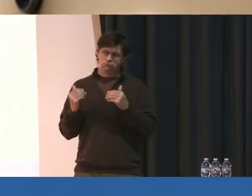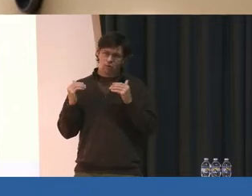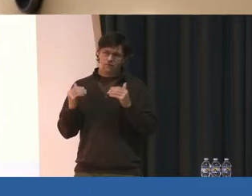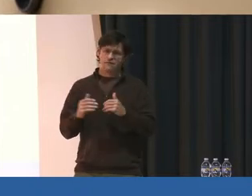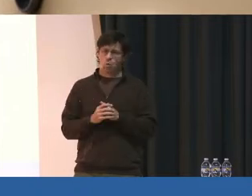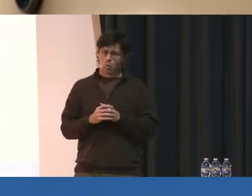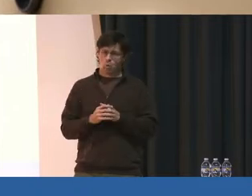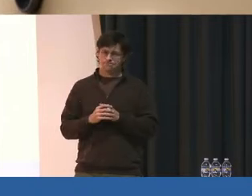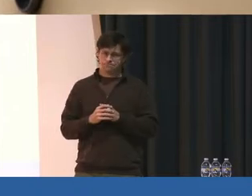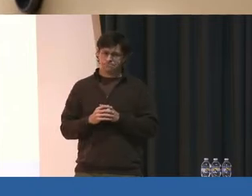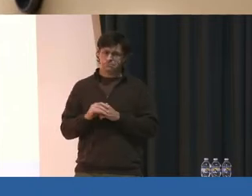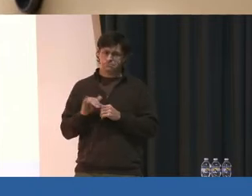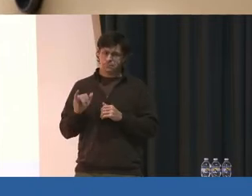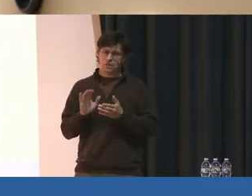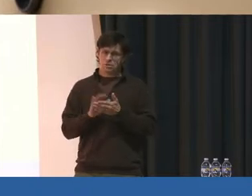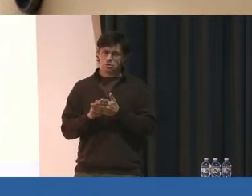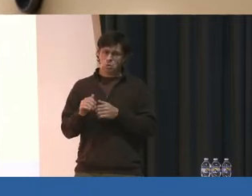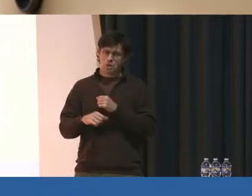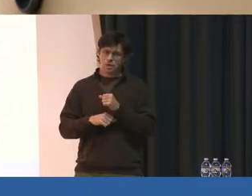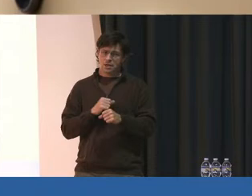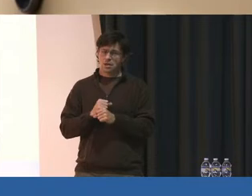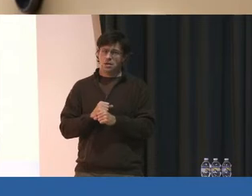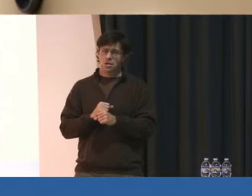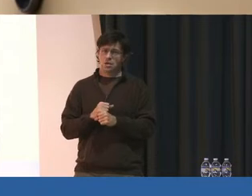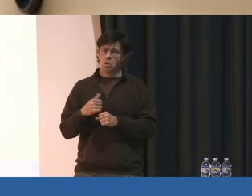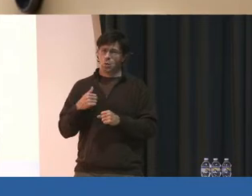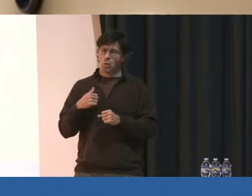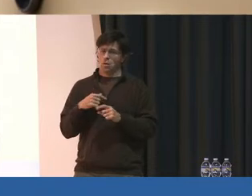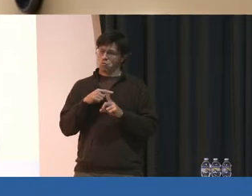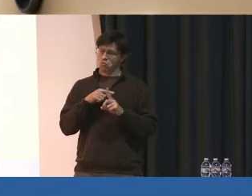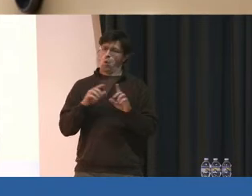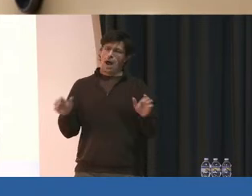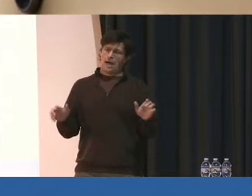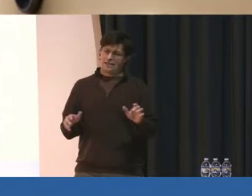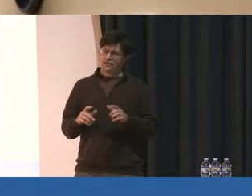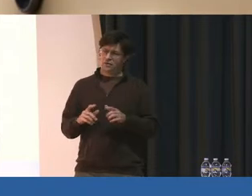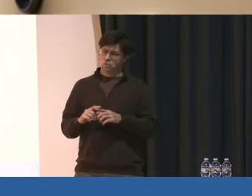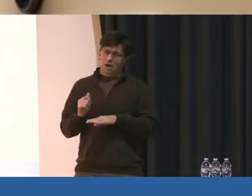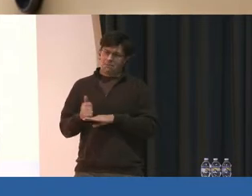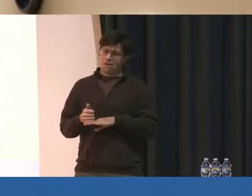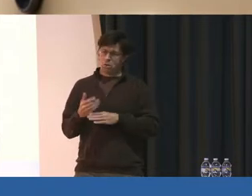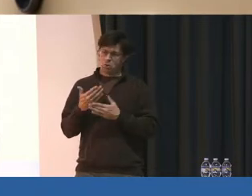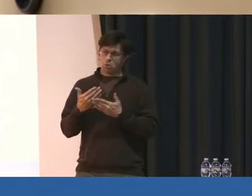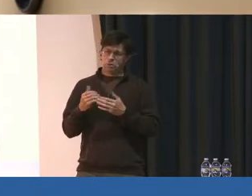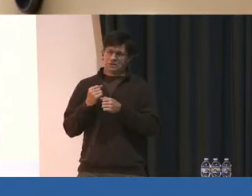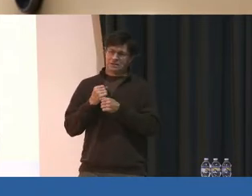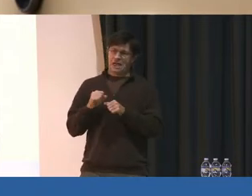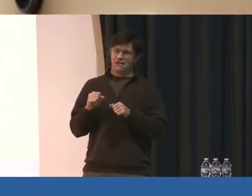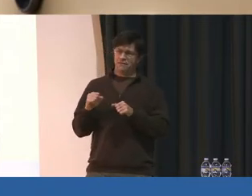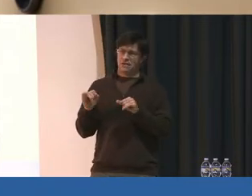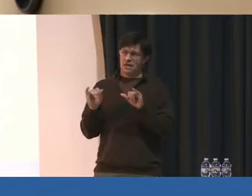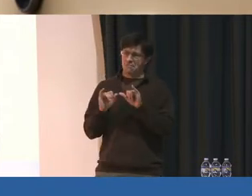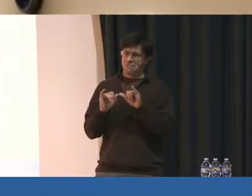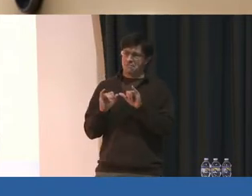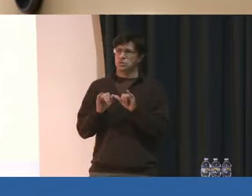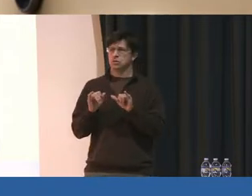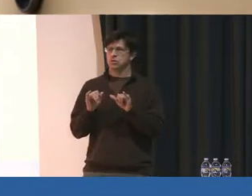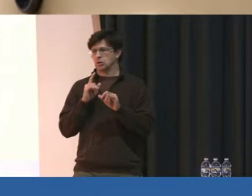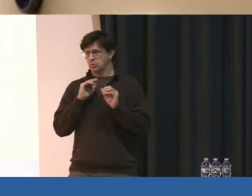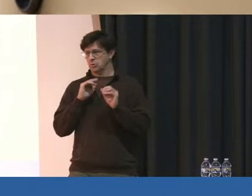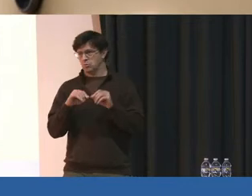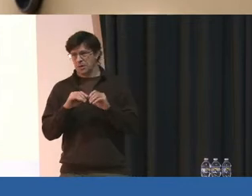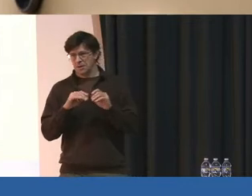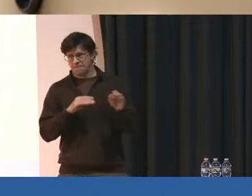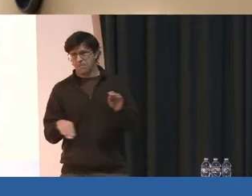Now, this school year, we were proactive in implementing new safety measures that were actually put in motion by